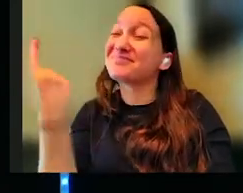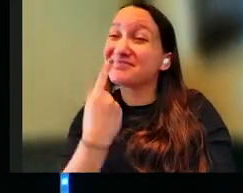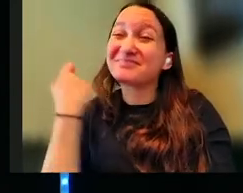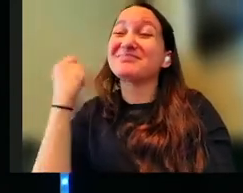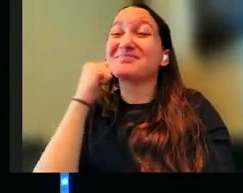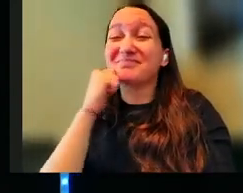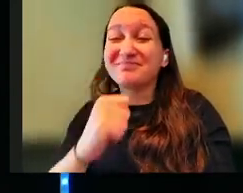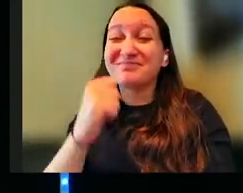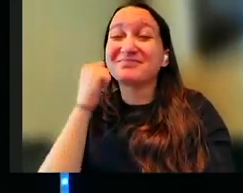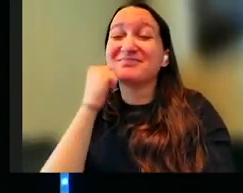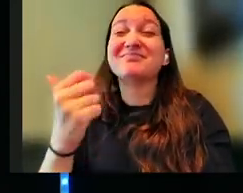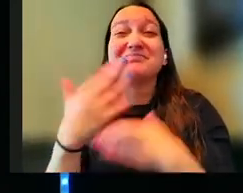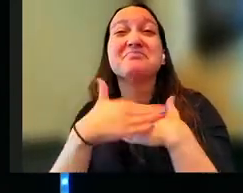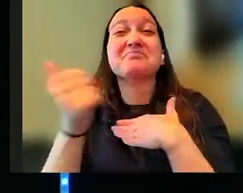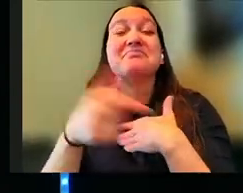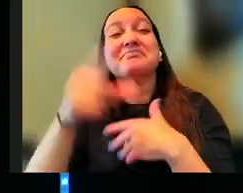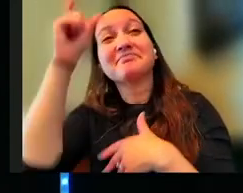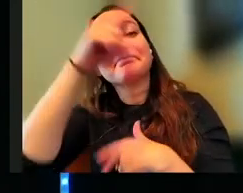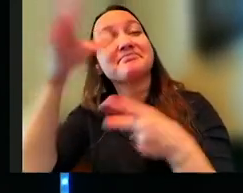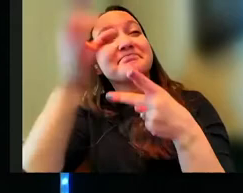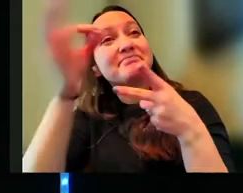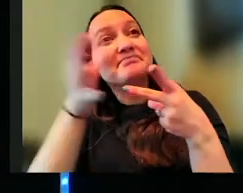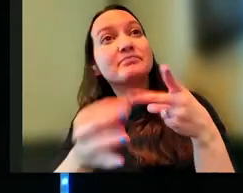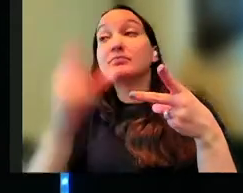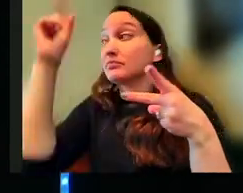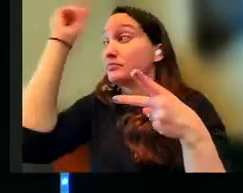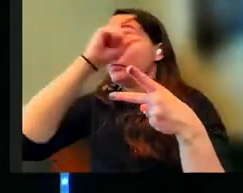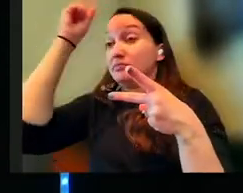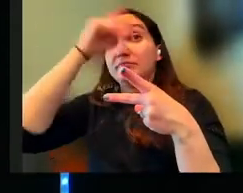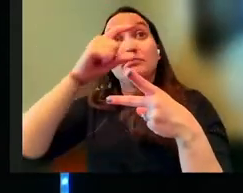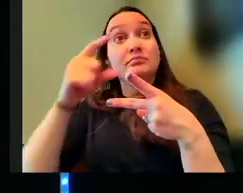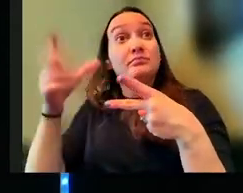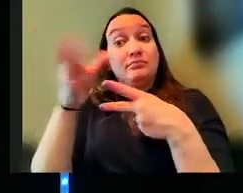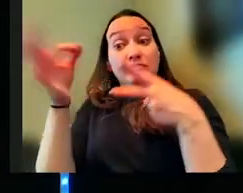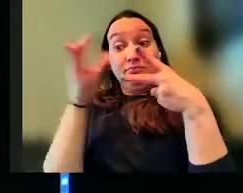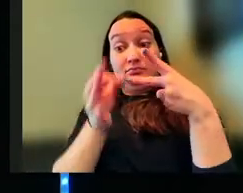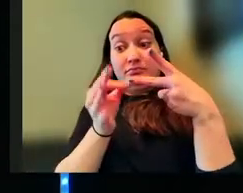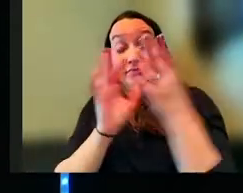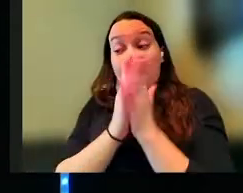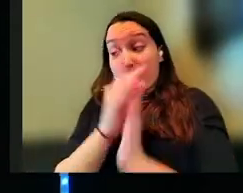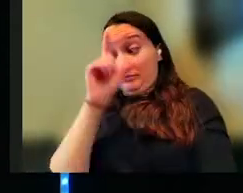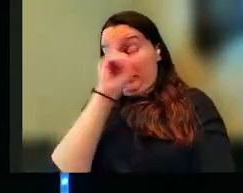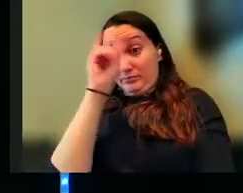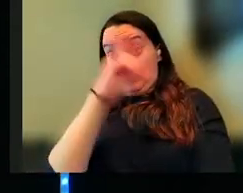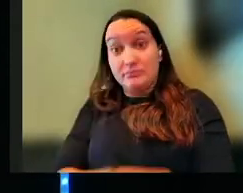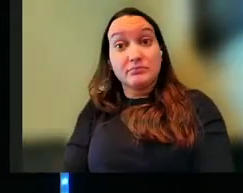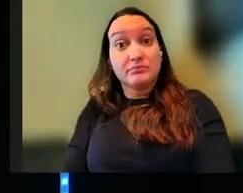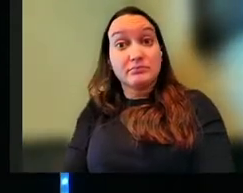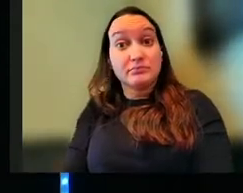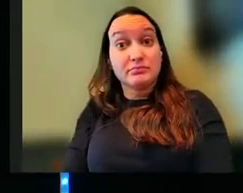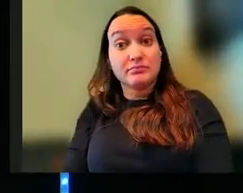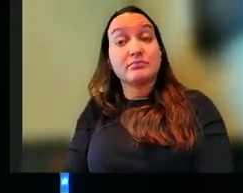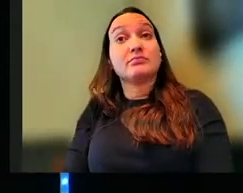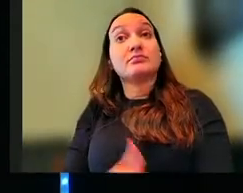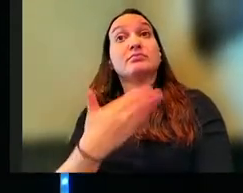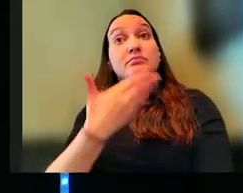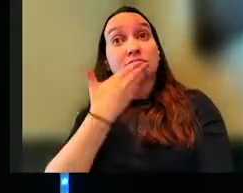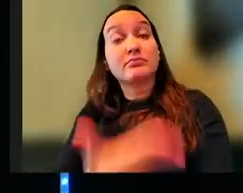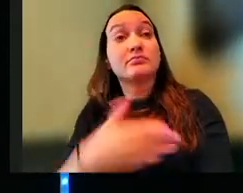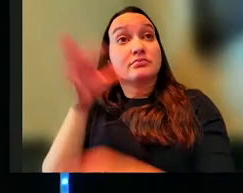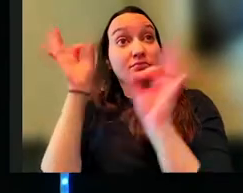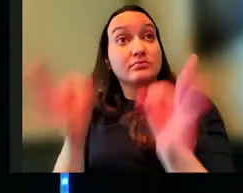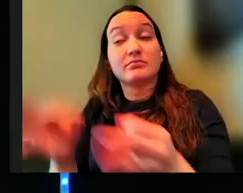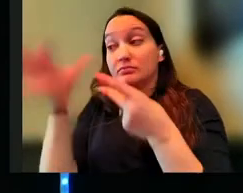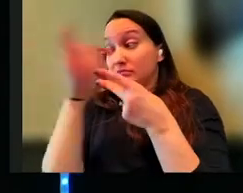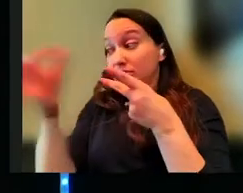we are called to make the wise choice, and wisdom, the choice to be wise, the choice to make the wise choice or not